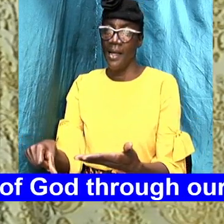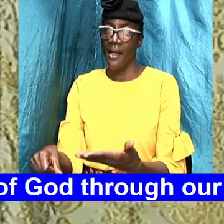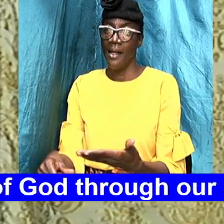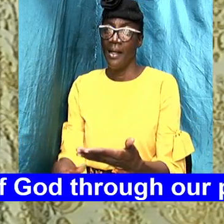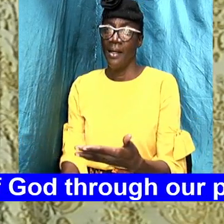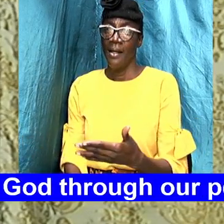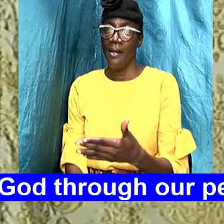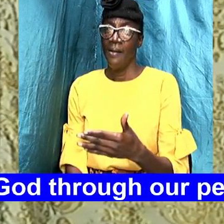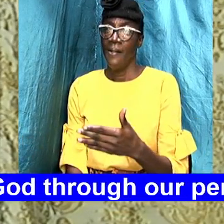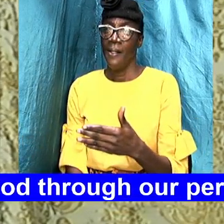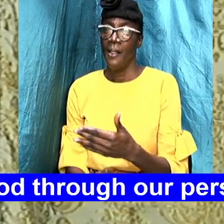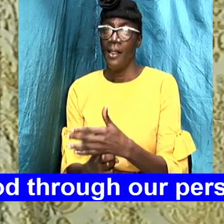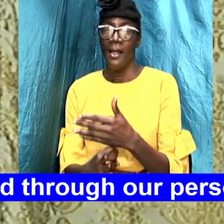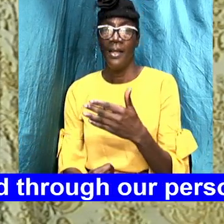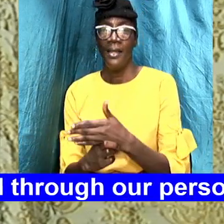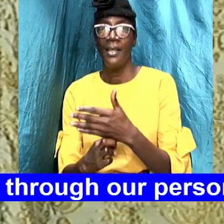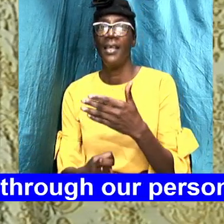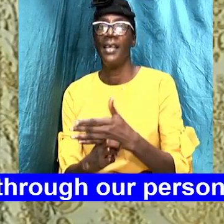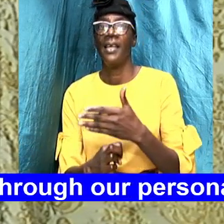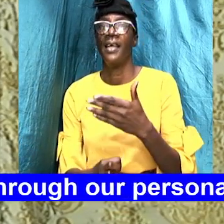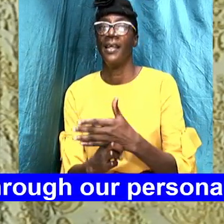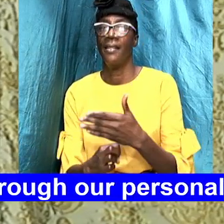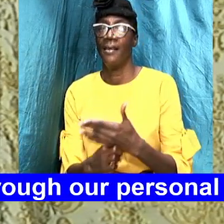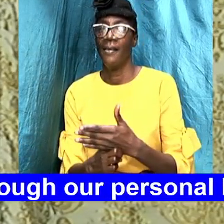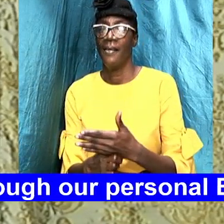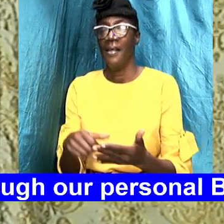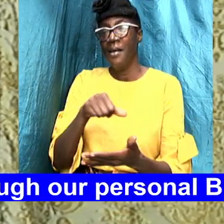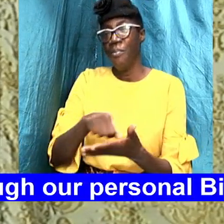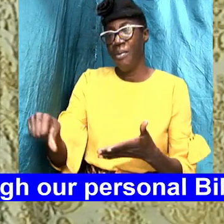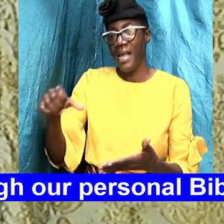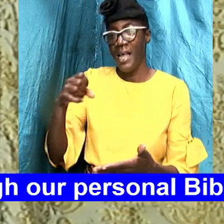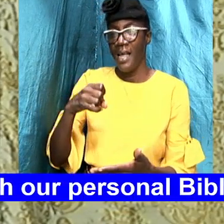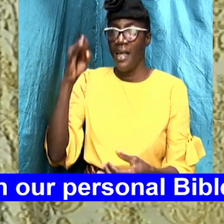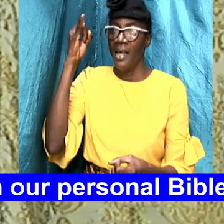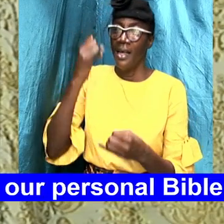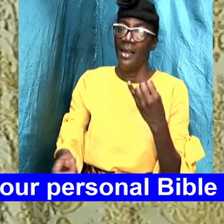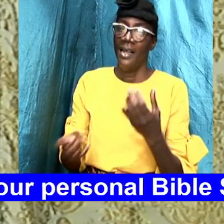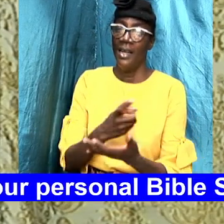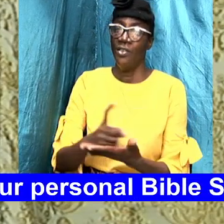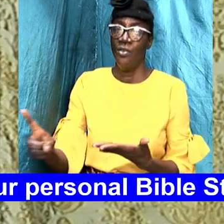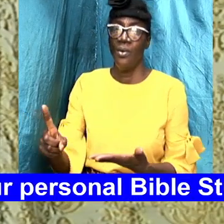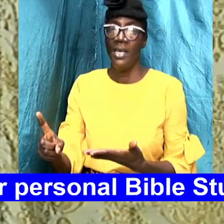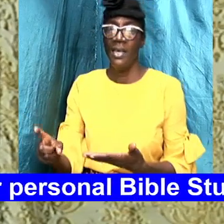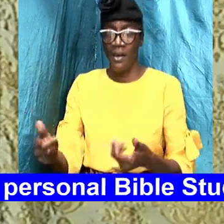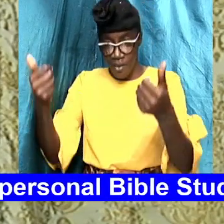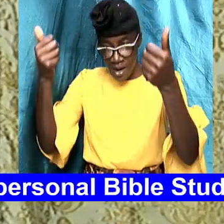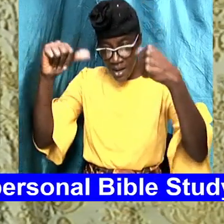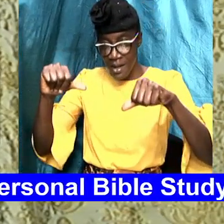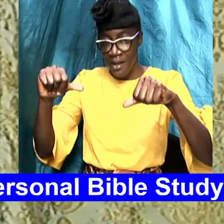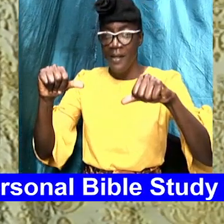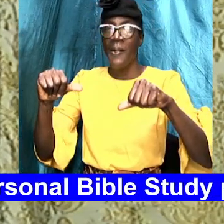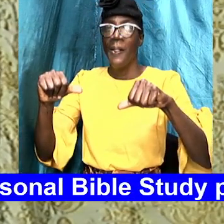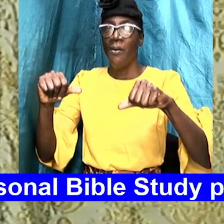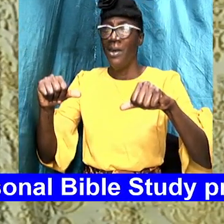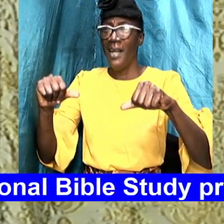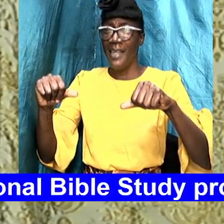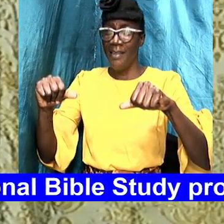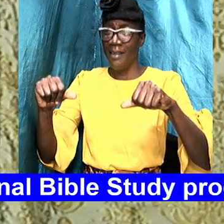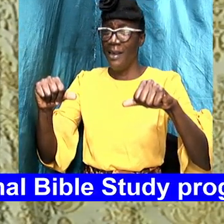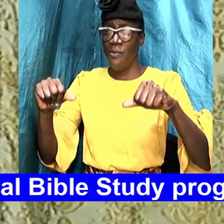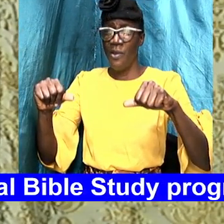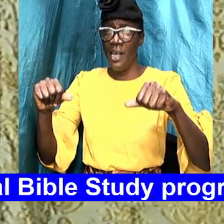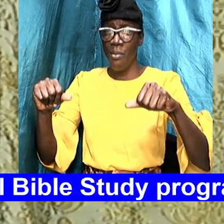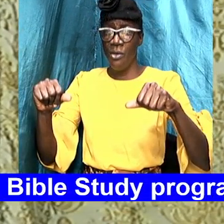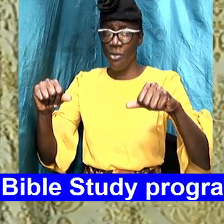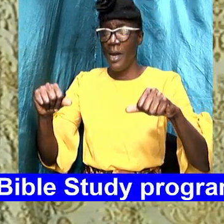a ticket we know that you know pay week was just last week and we believe that you are able to we are going to ask each